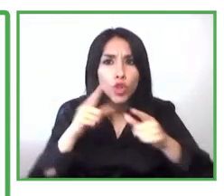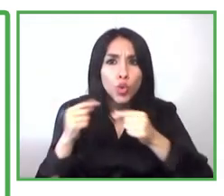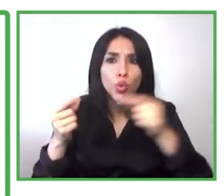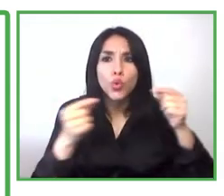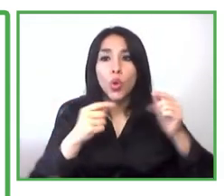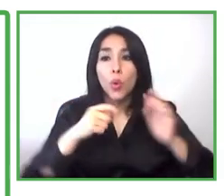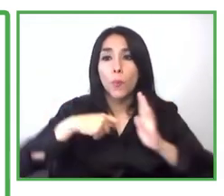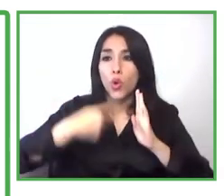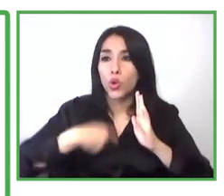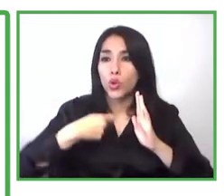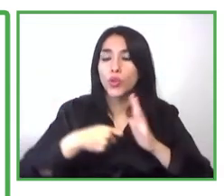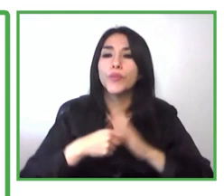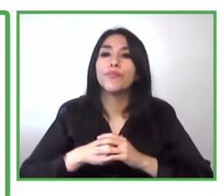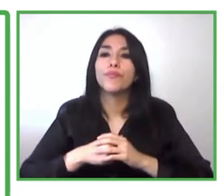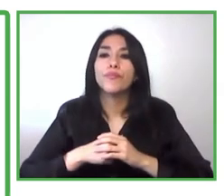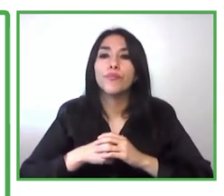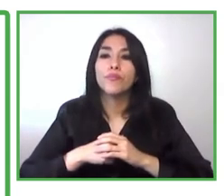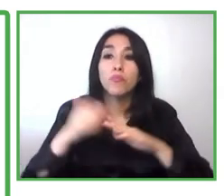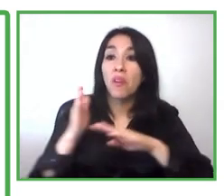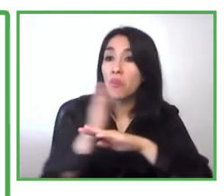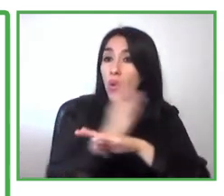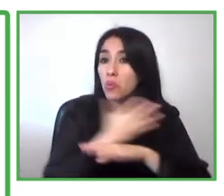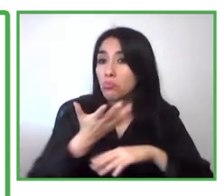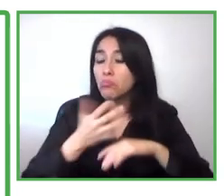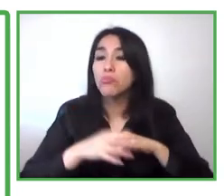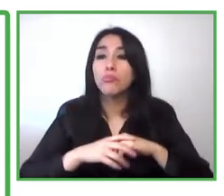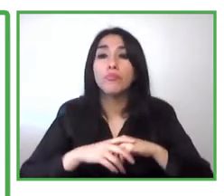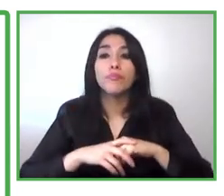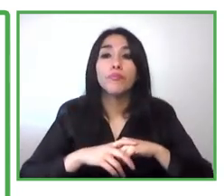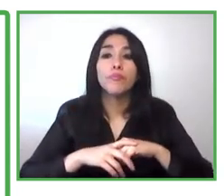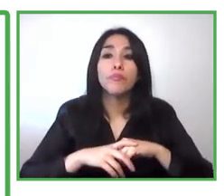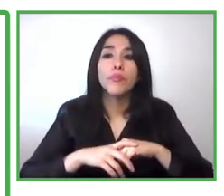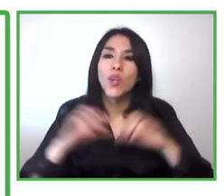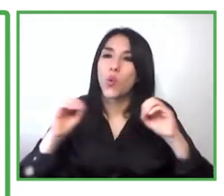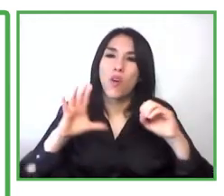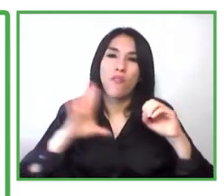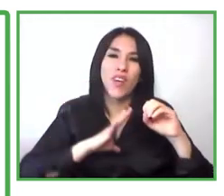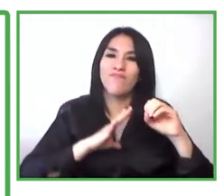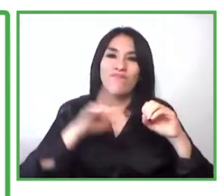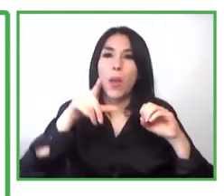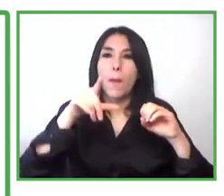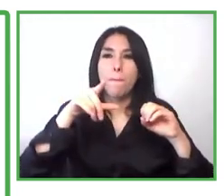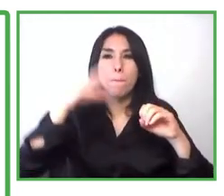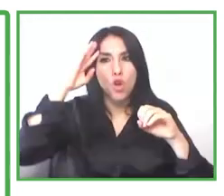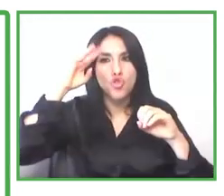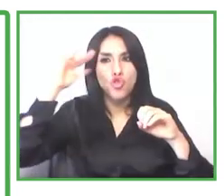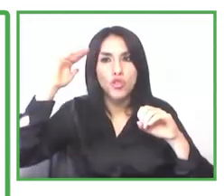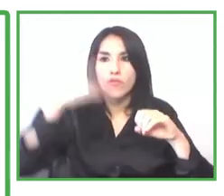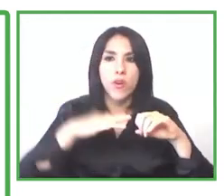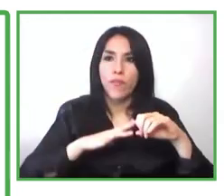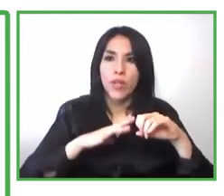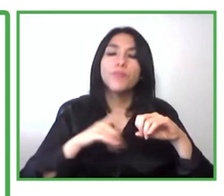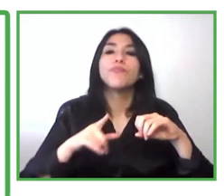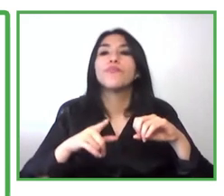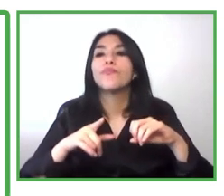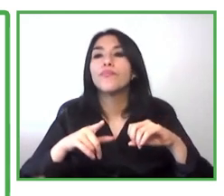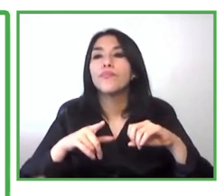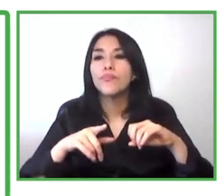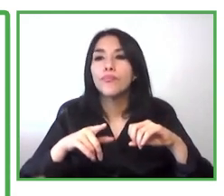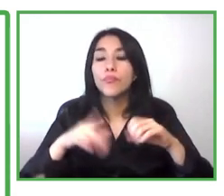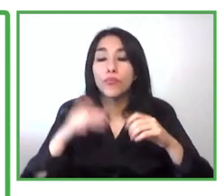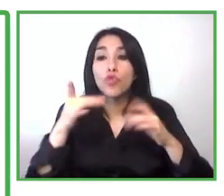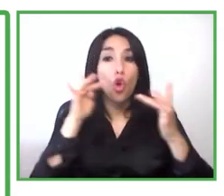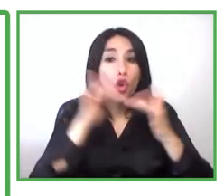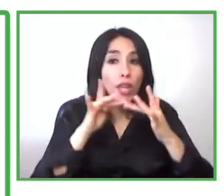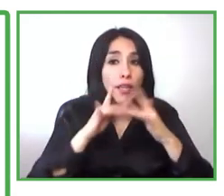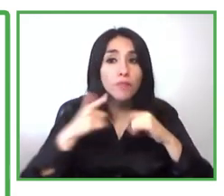do a diagnosis when we interviewed the different participants and to understand very well the kind of disability